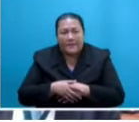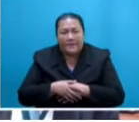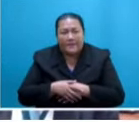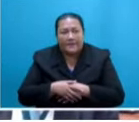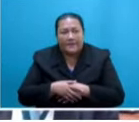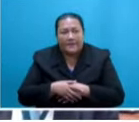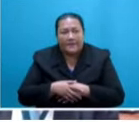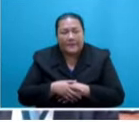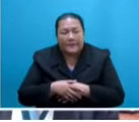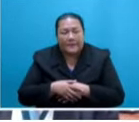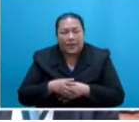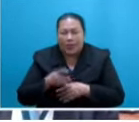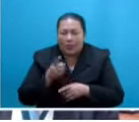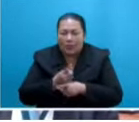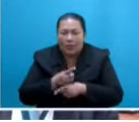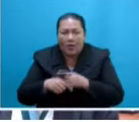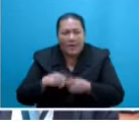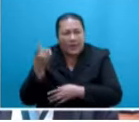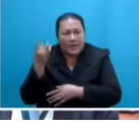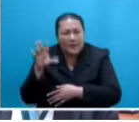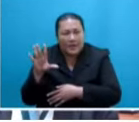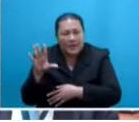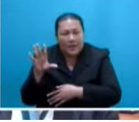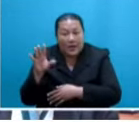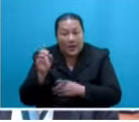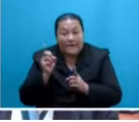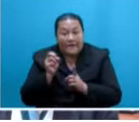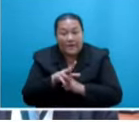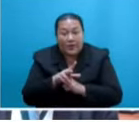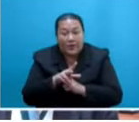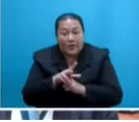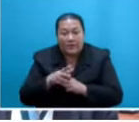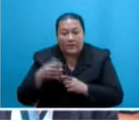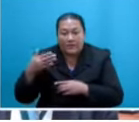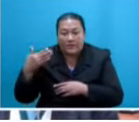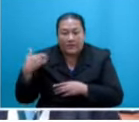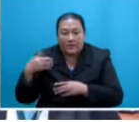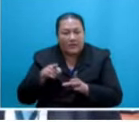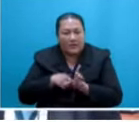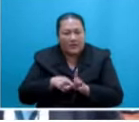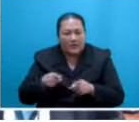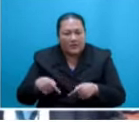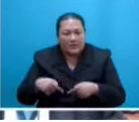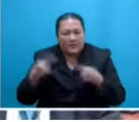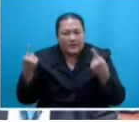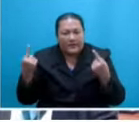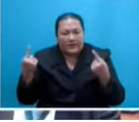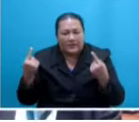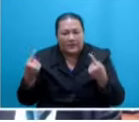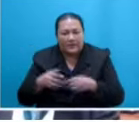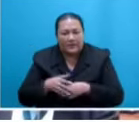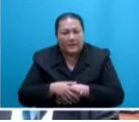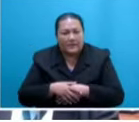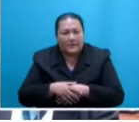compromises the independence and significance of Presidency, symbolising the unity of the nation. In a nutshell, before